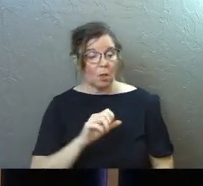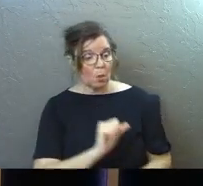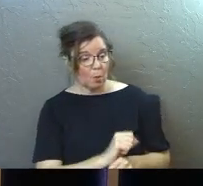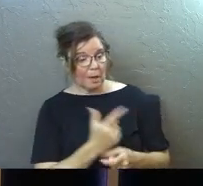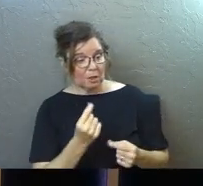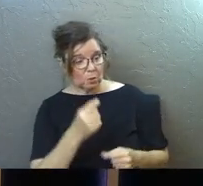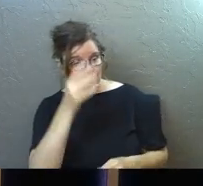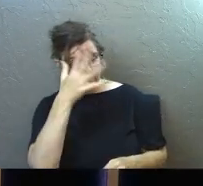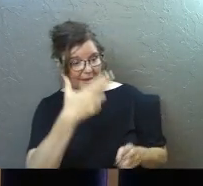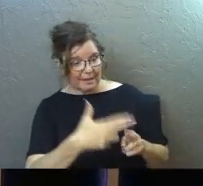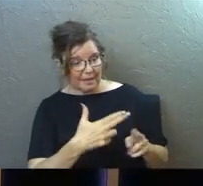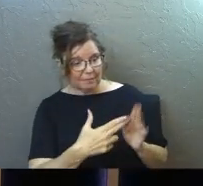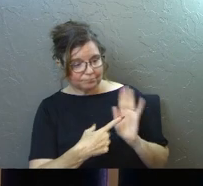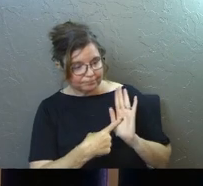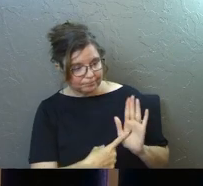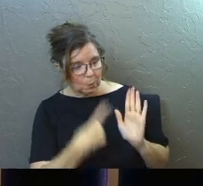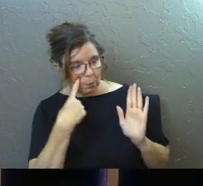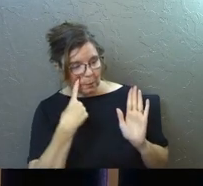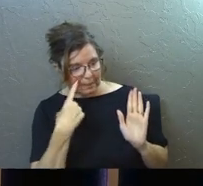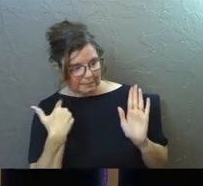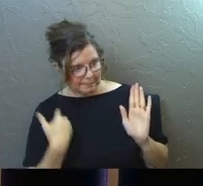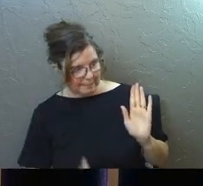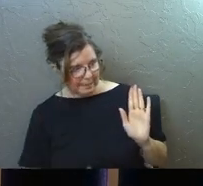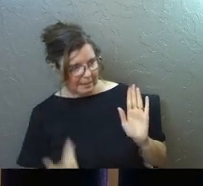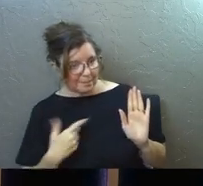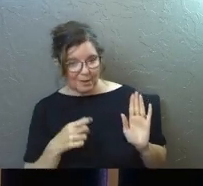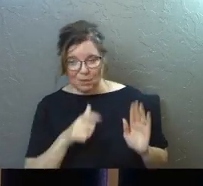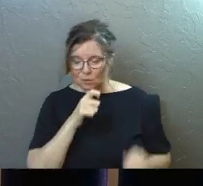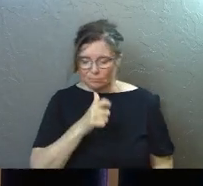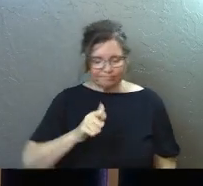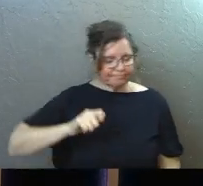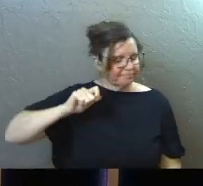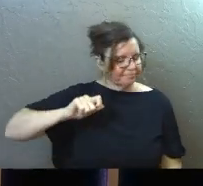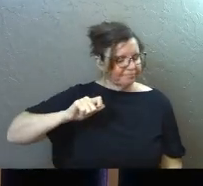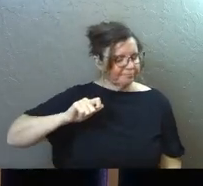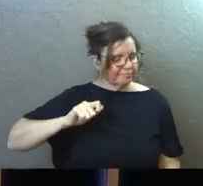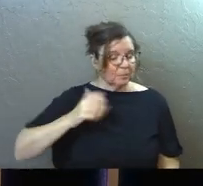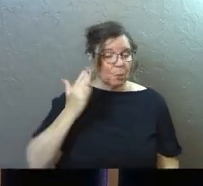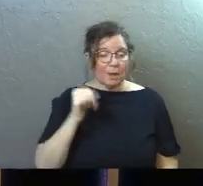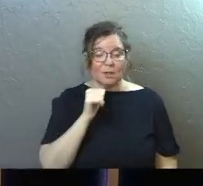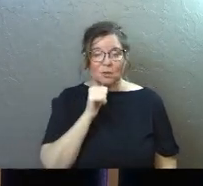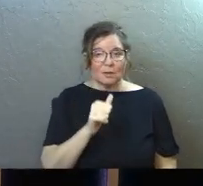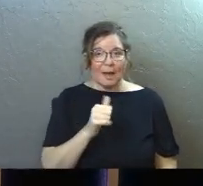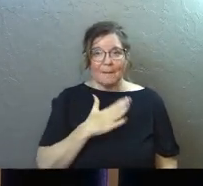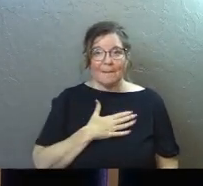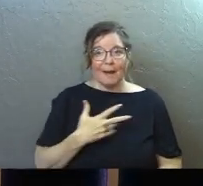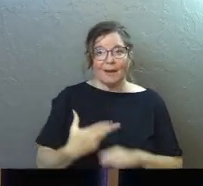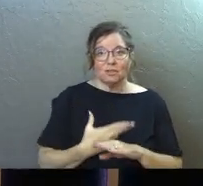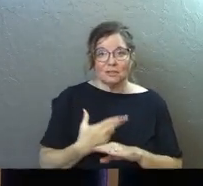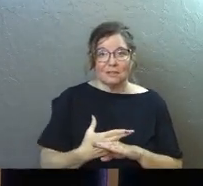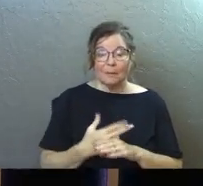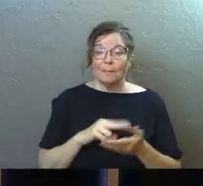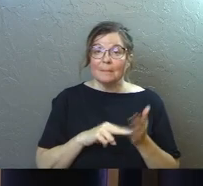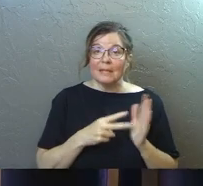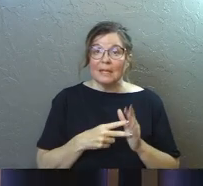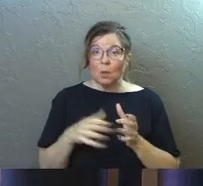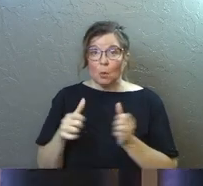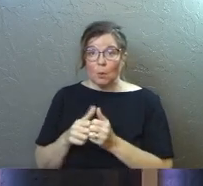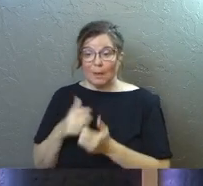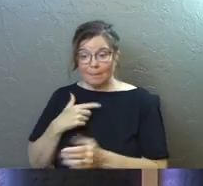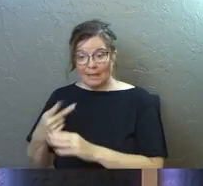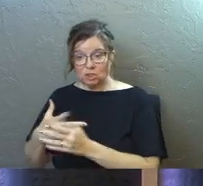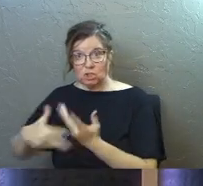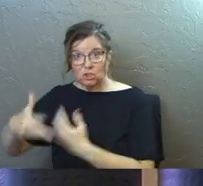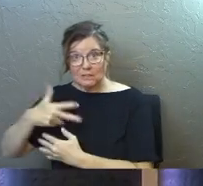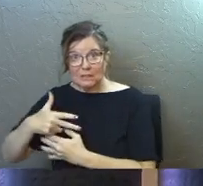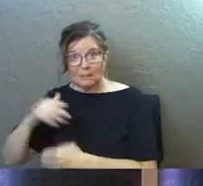I do in my father's name, bear witness about me, but you did not believe because you were not among my sheep. So it's about, are you among my sheep? Are you a child of